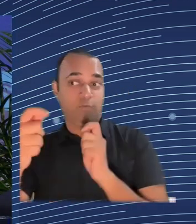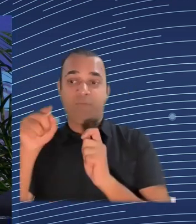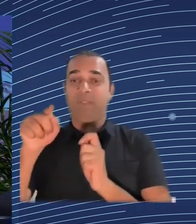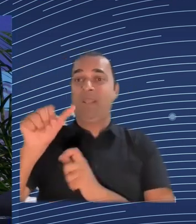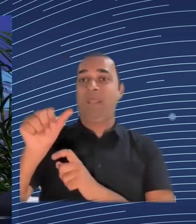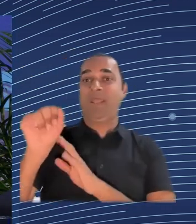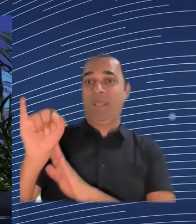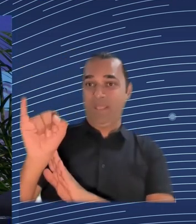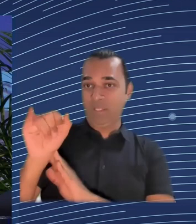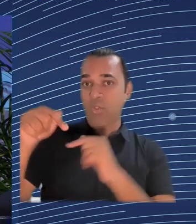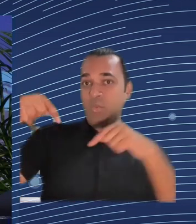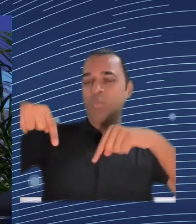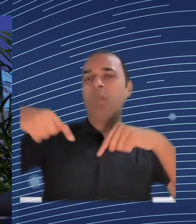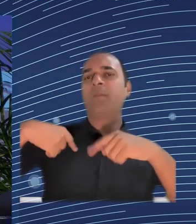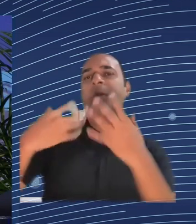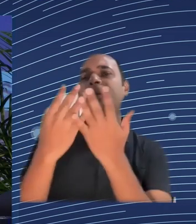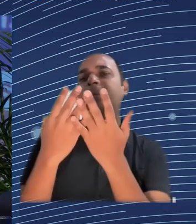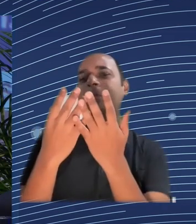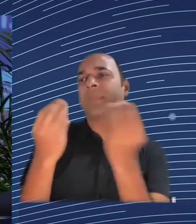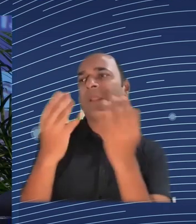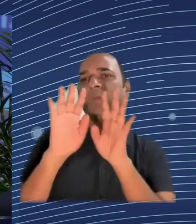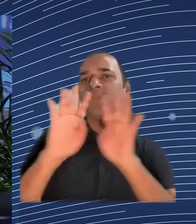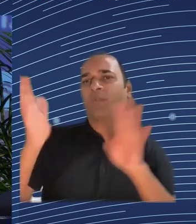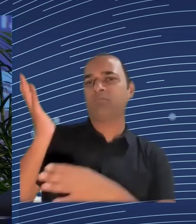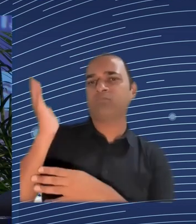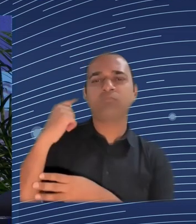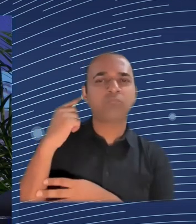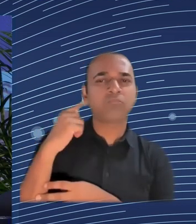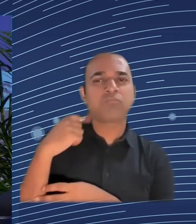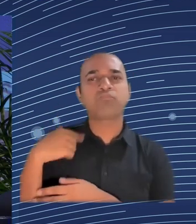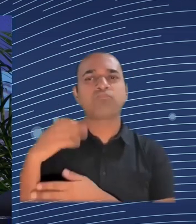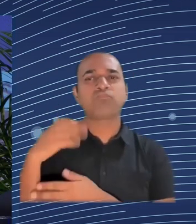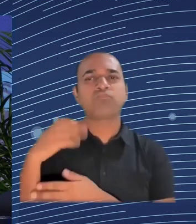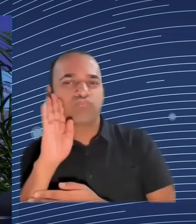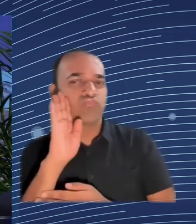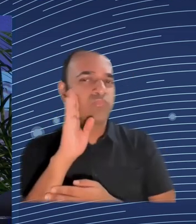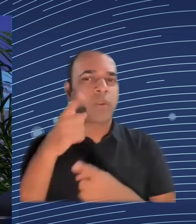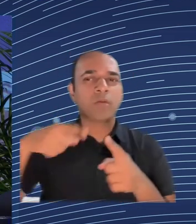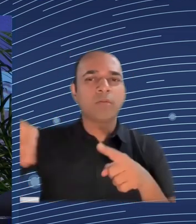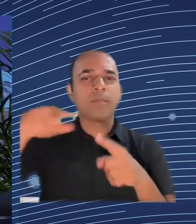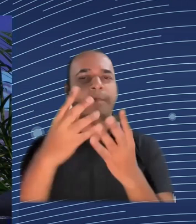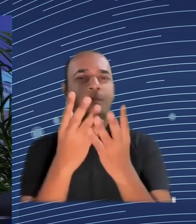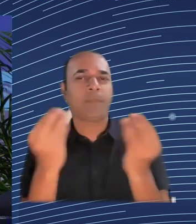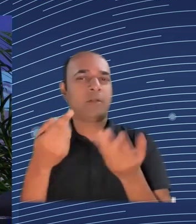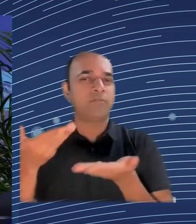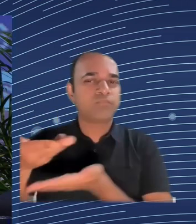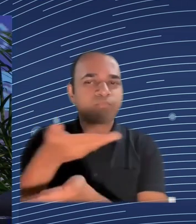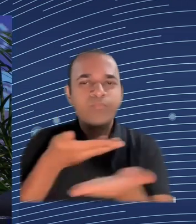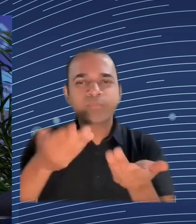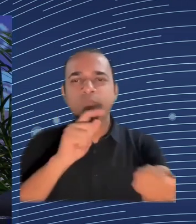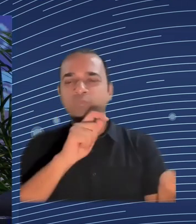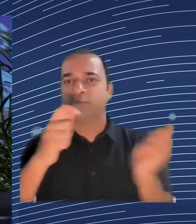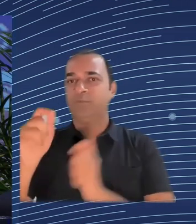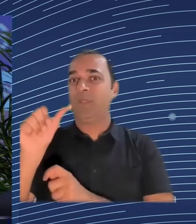computers will be able to generate. We don't know. So this kind of uncertainty leaves room for the cohesion policy to